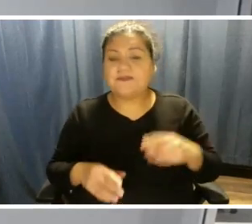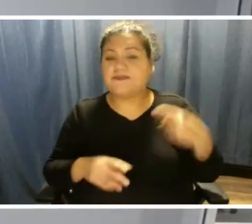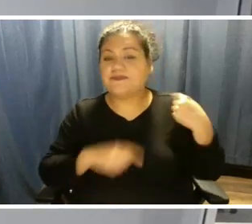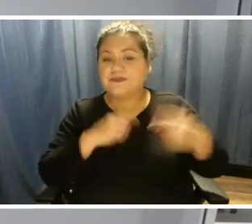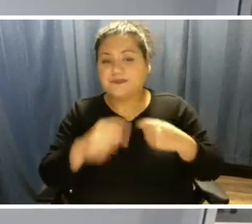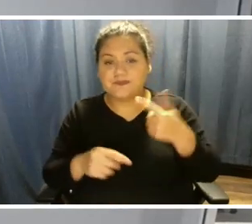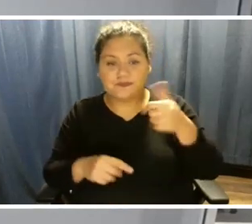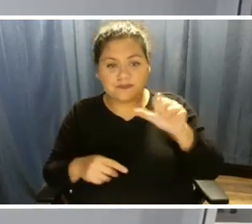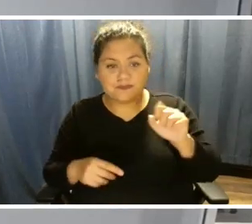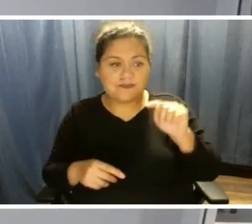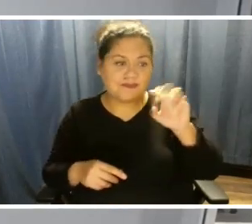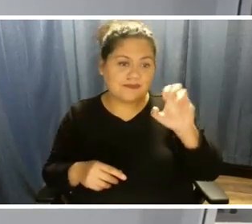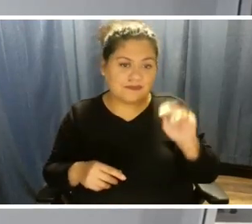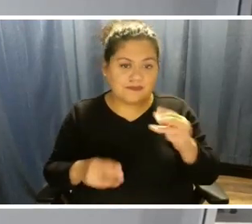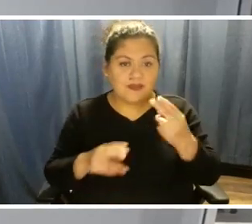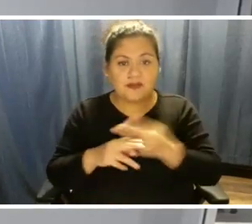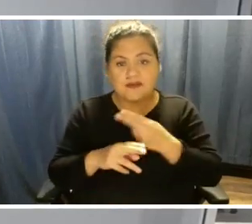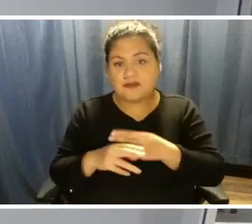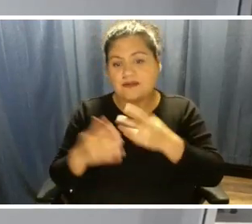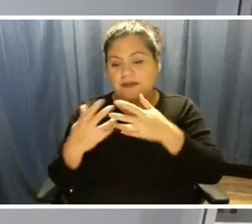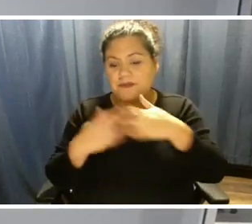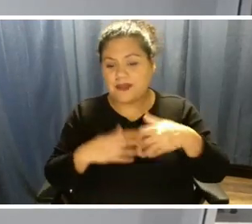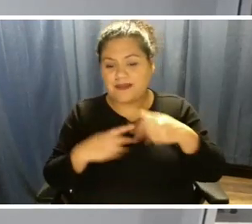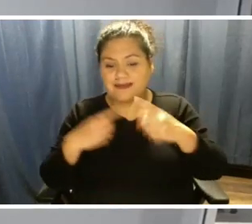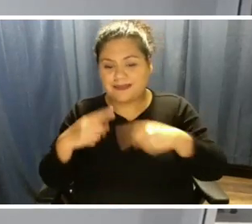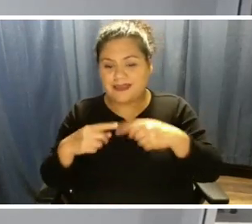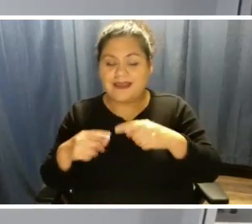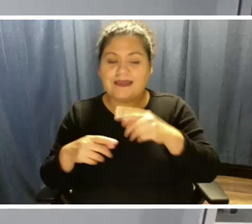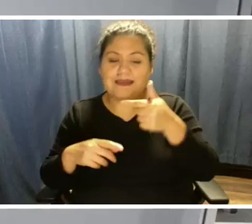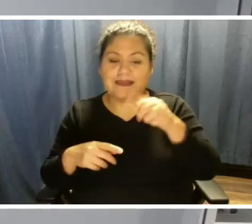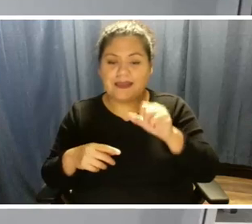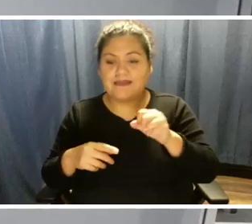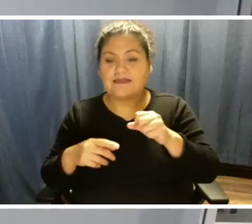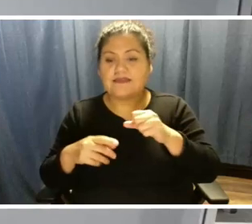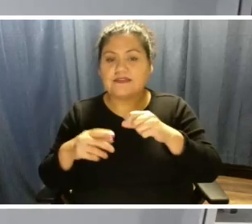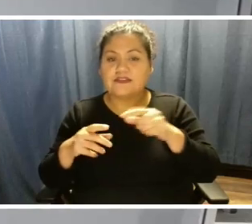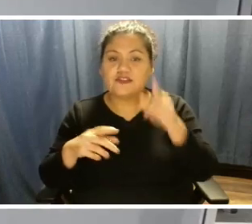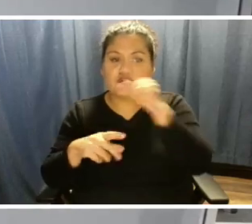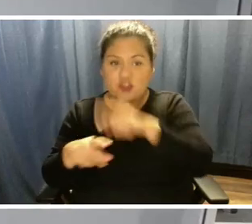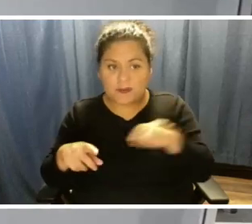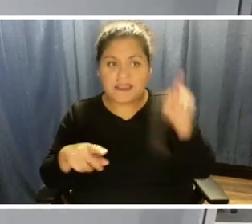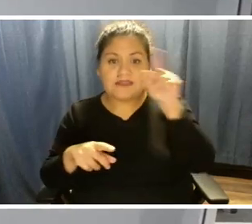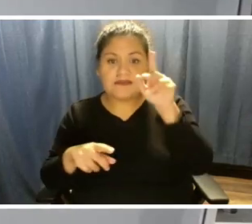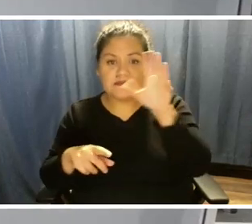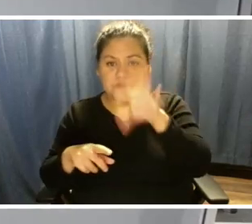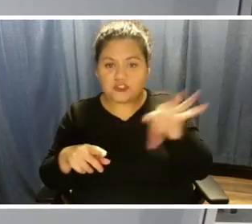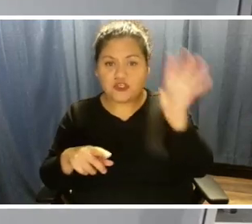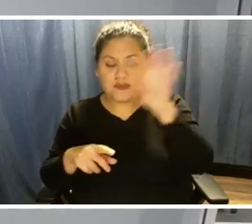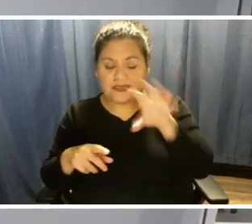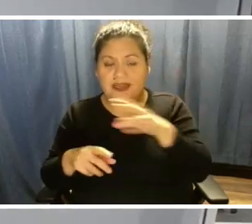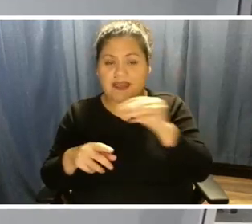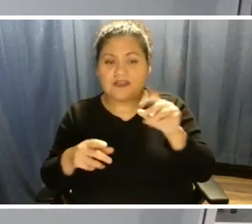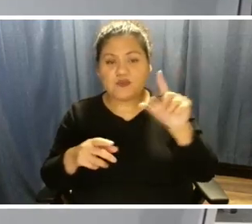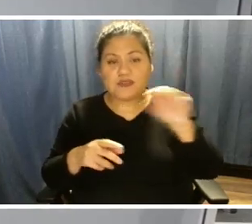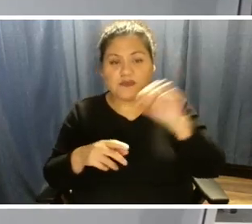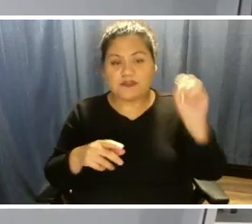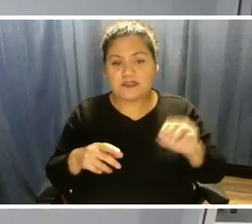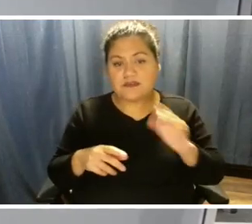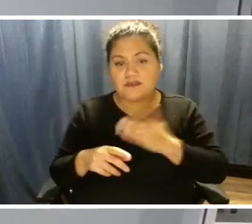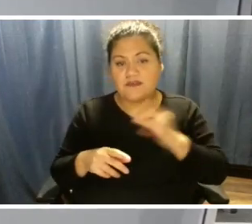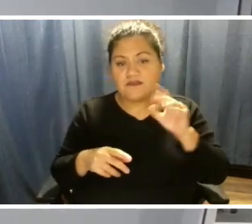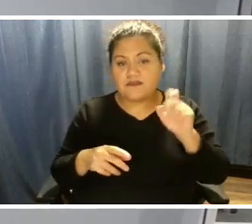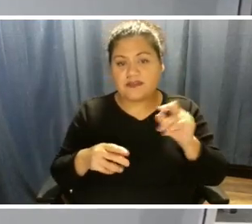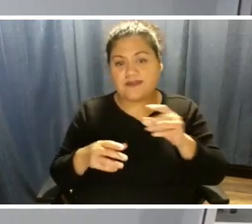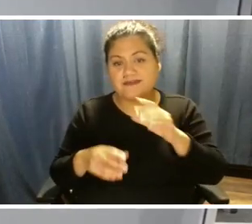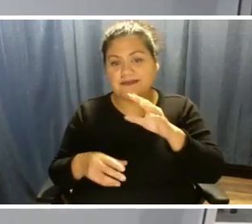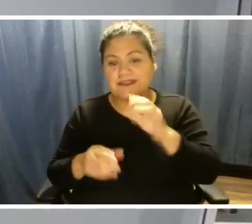units, combined cycle, and gas turbine peaking units. We also have almost 20% of our fleet composed of coal units